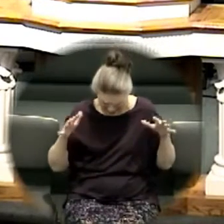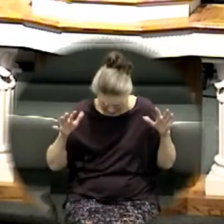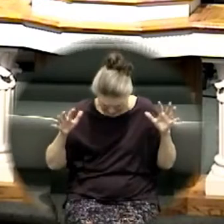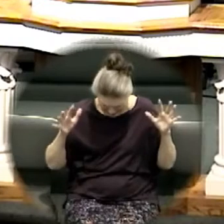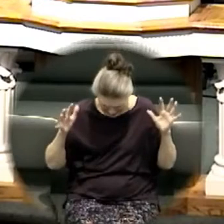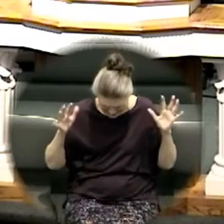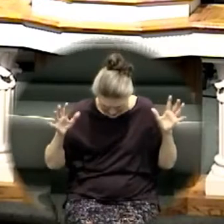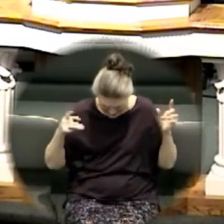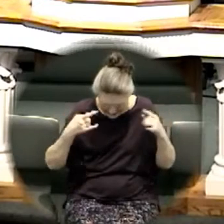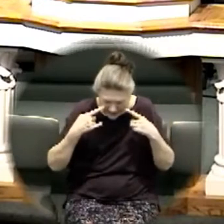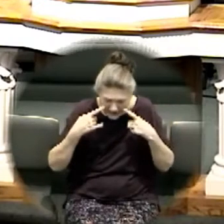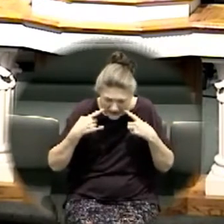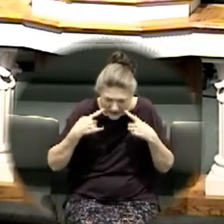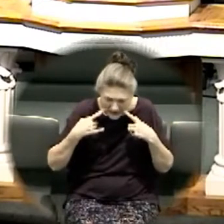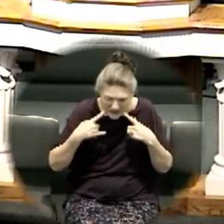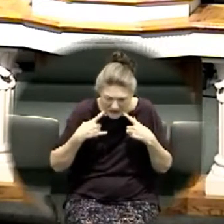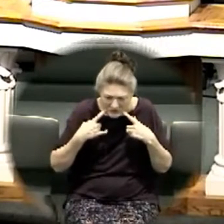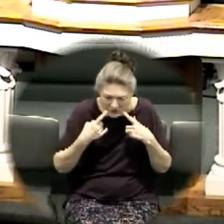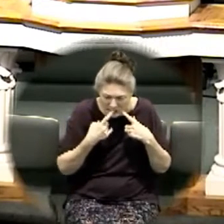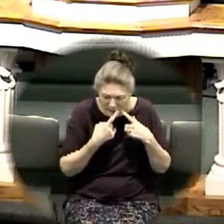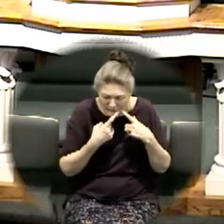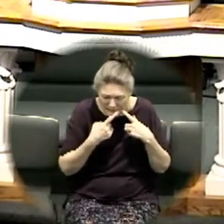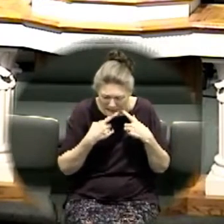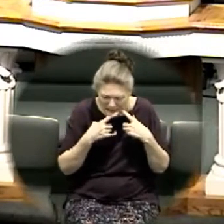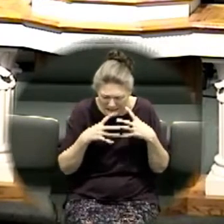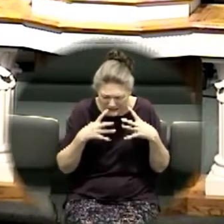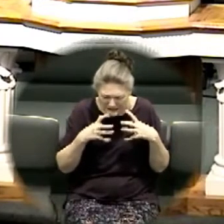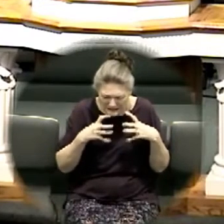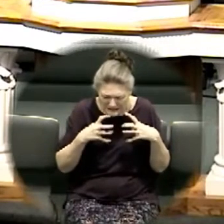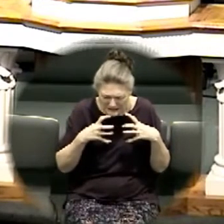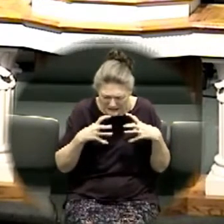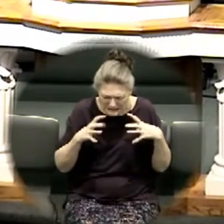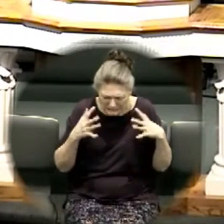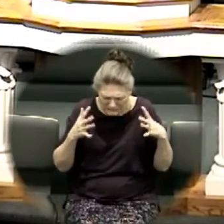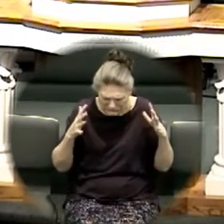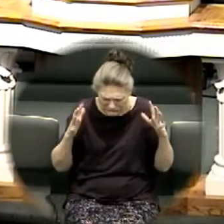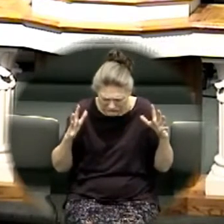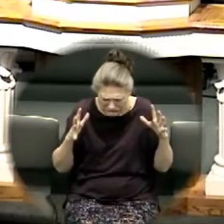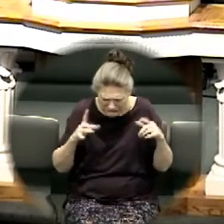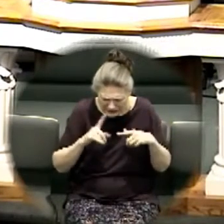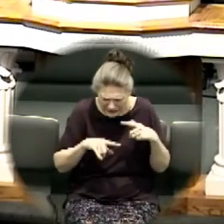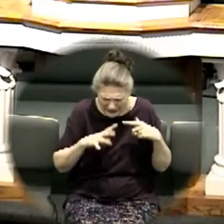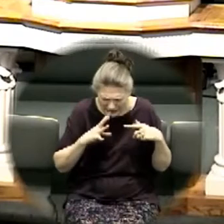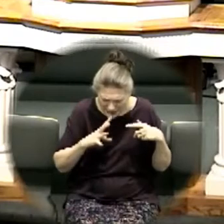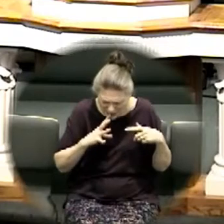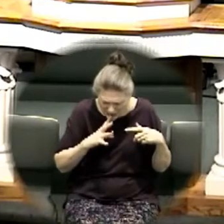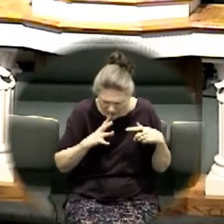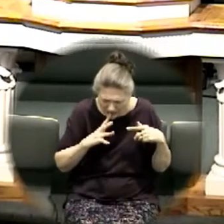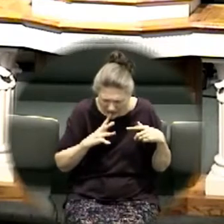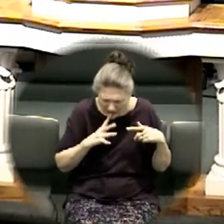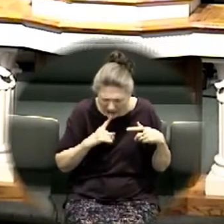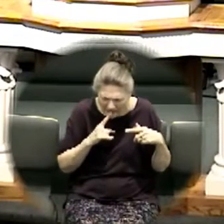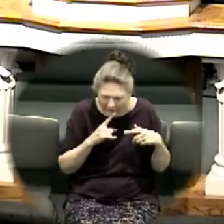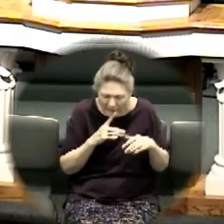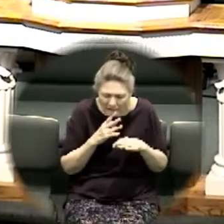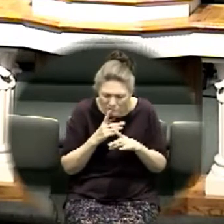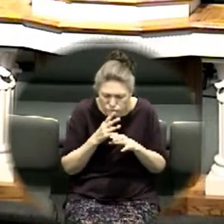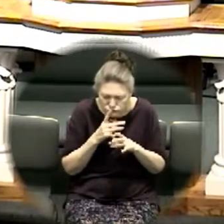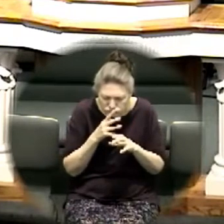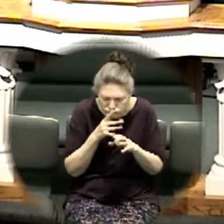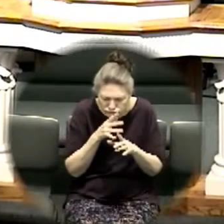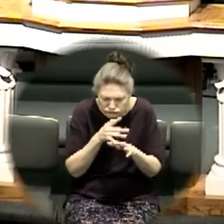your lips may become tight and you stumble upon your syllables as he starts to fill you with the Holy Ghost